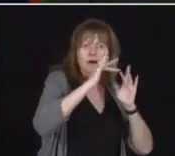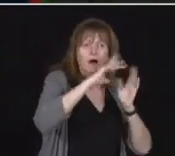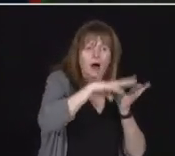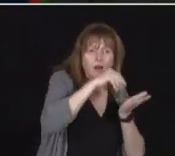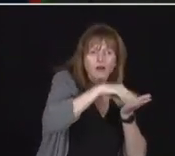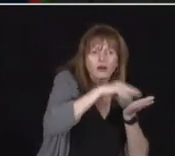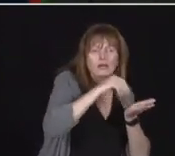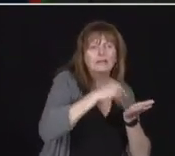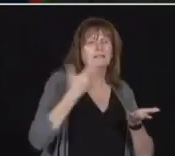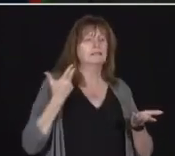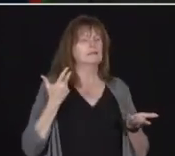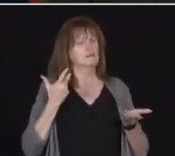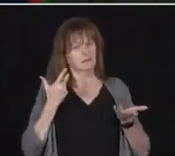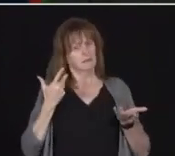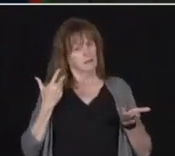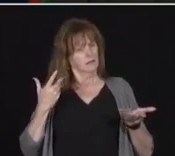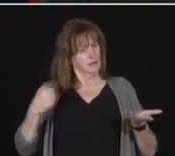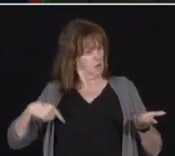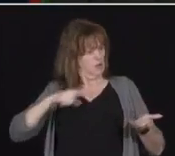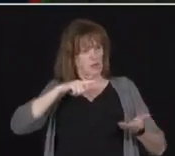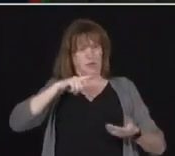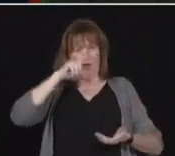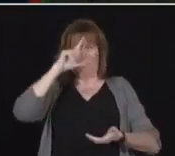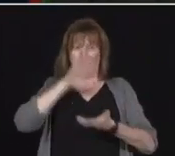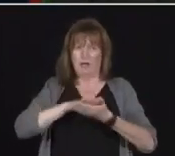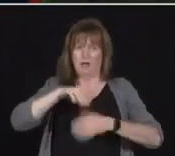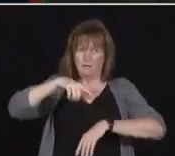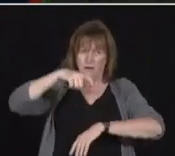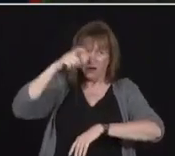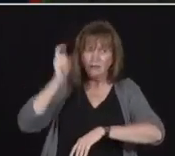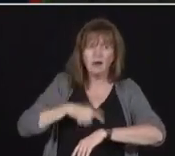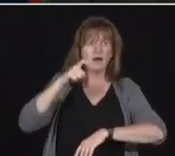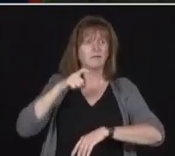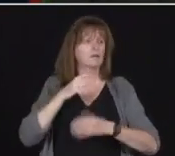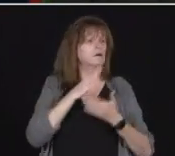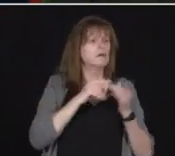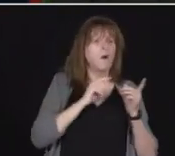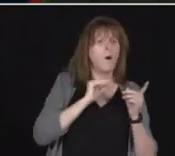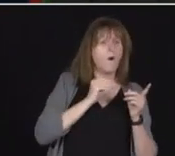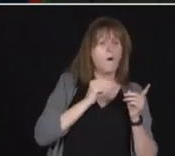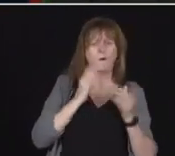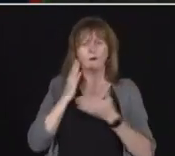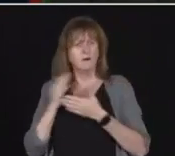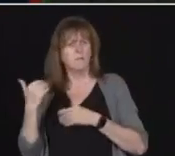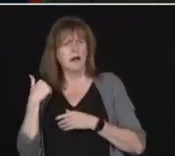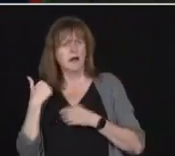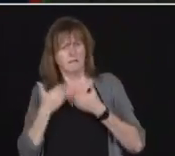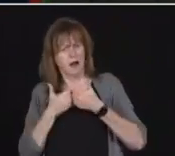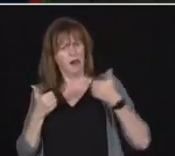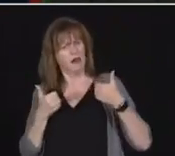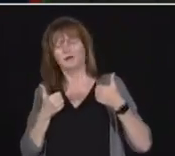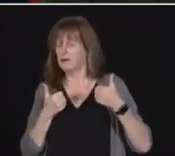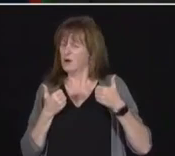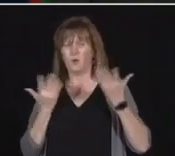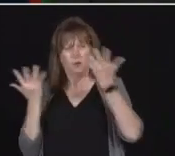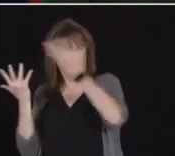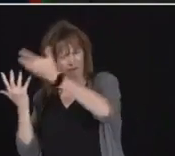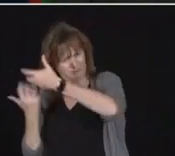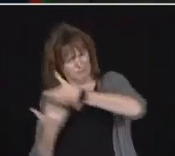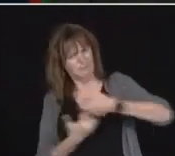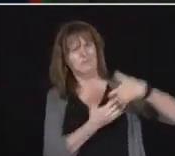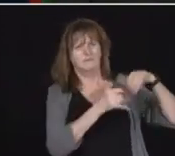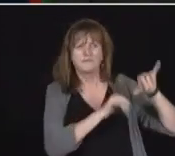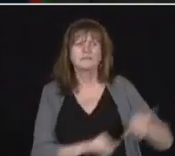We believe it is time to close the digital divide. The next generation of Canadian thinkers, innovators and entrepreneurs need to be